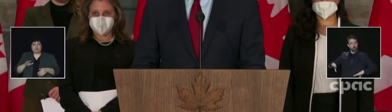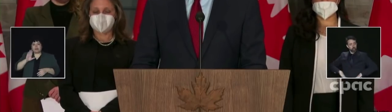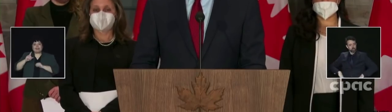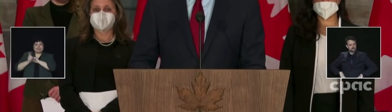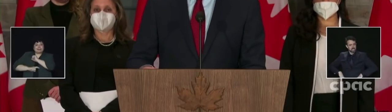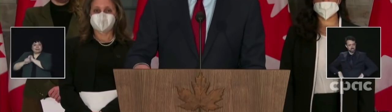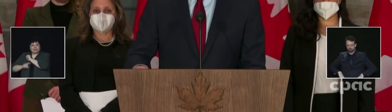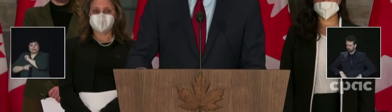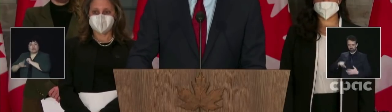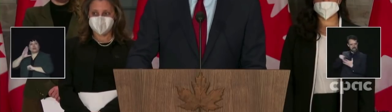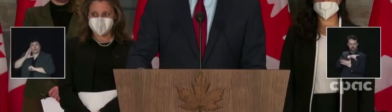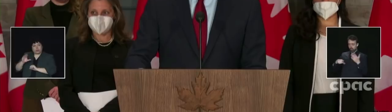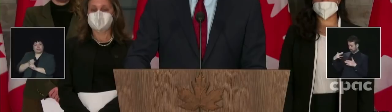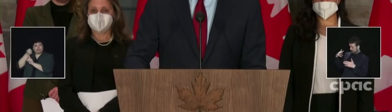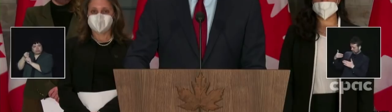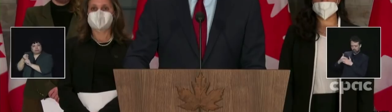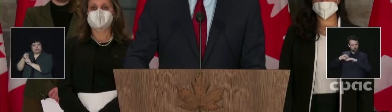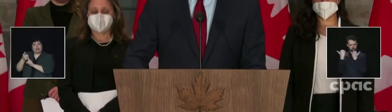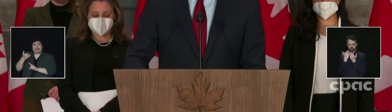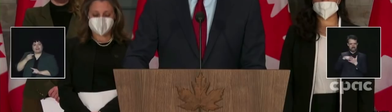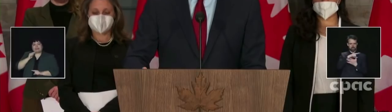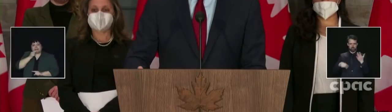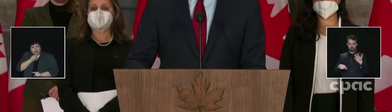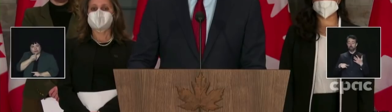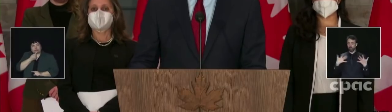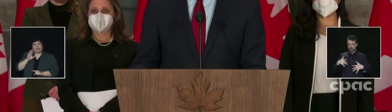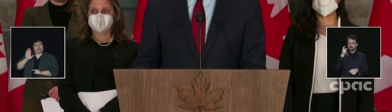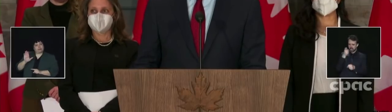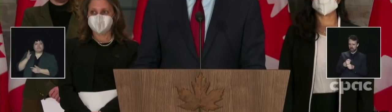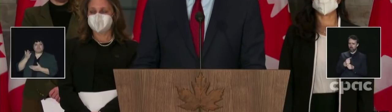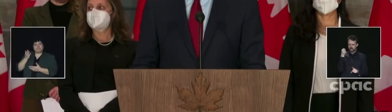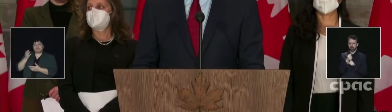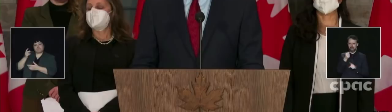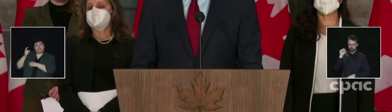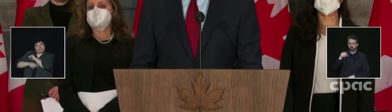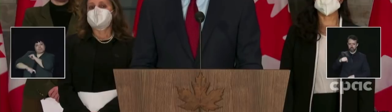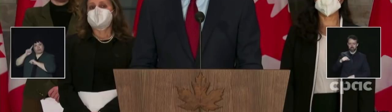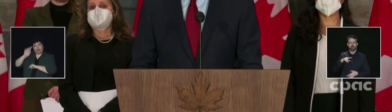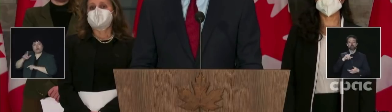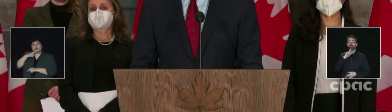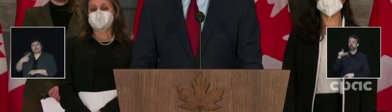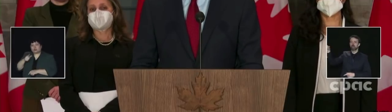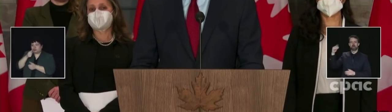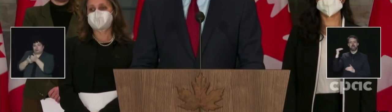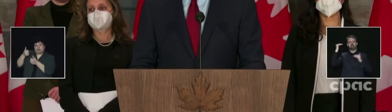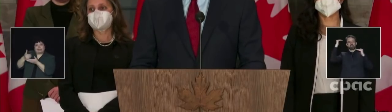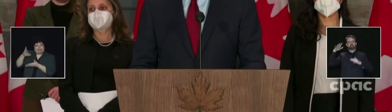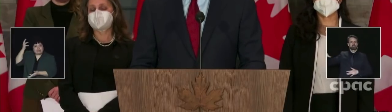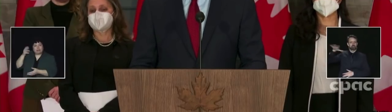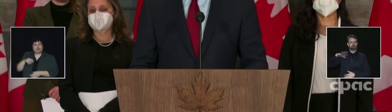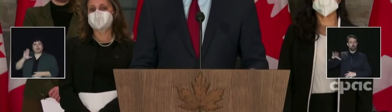They will impose severe costs on complicit Russian elites, and they will limit President Putin's ability